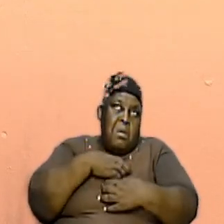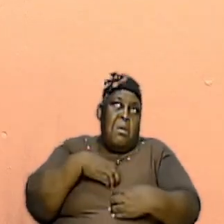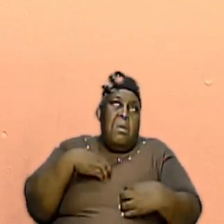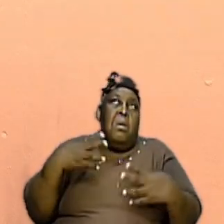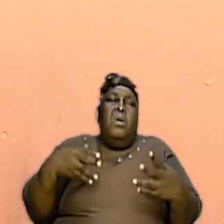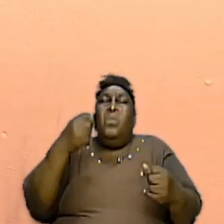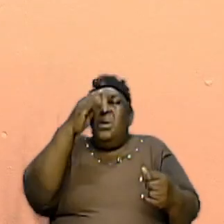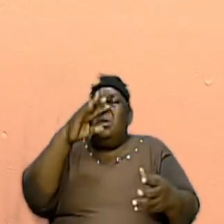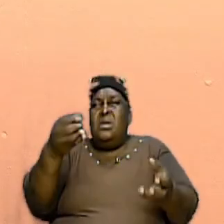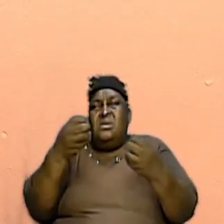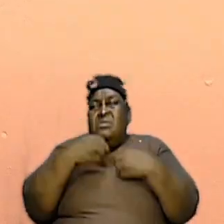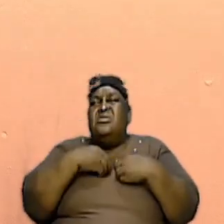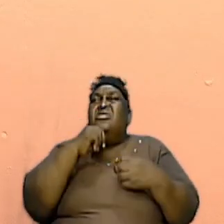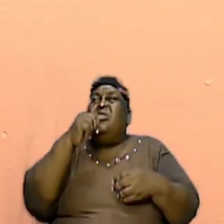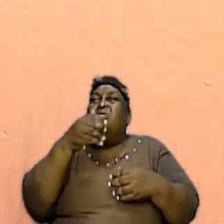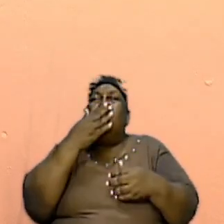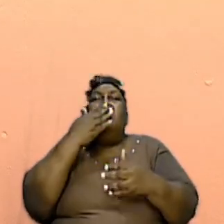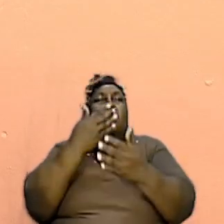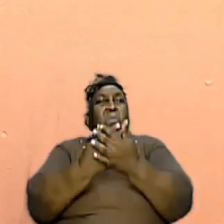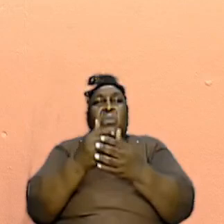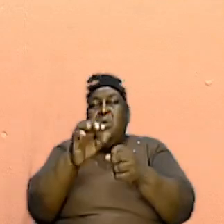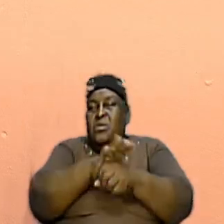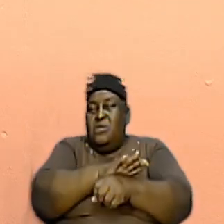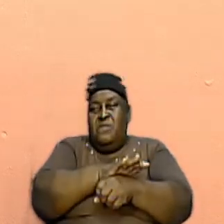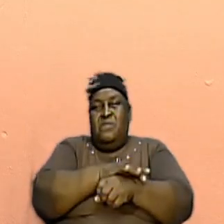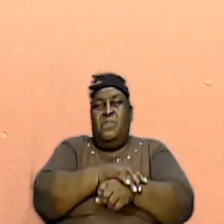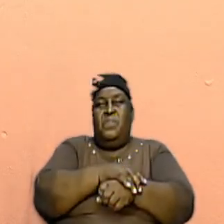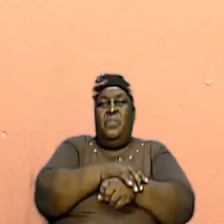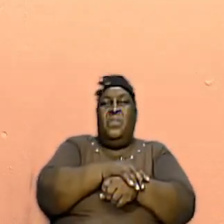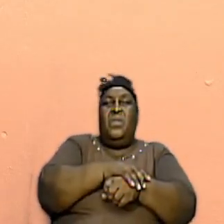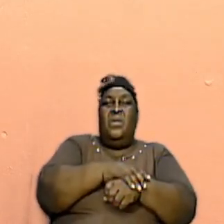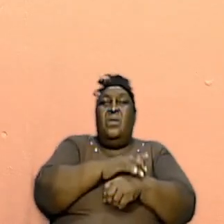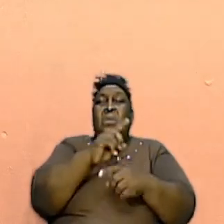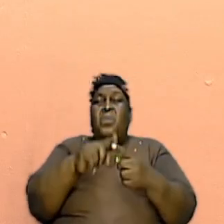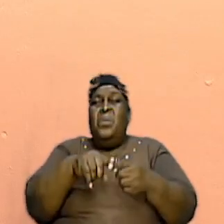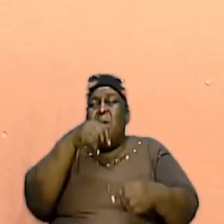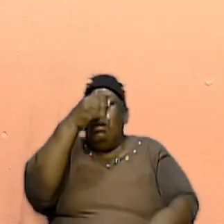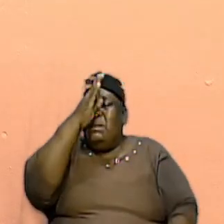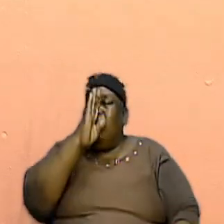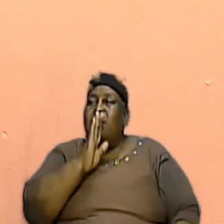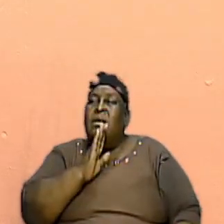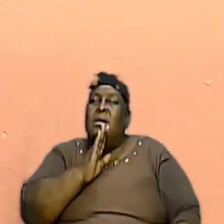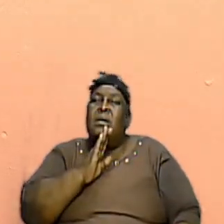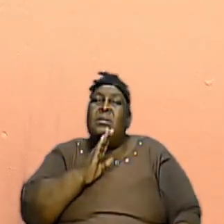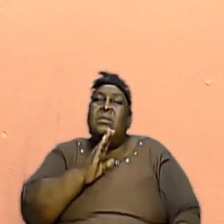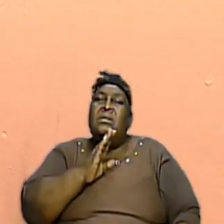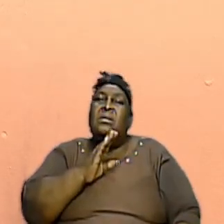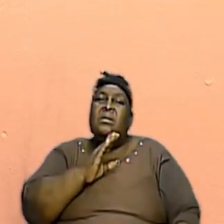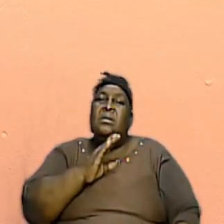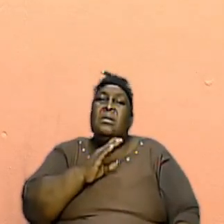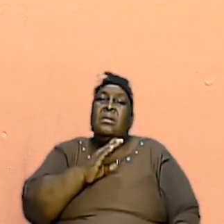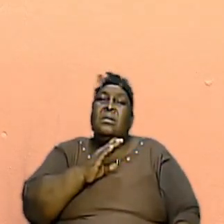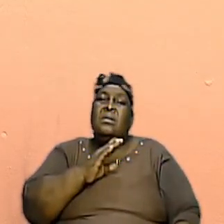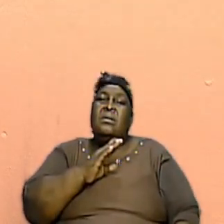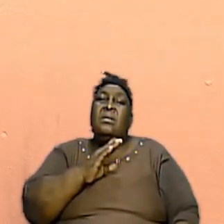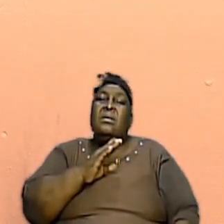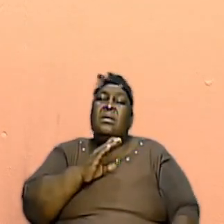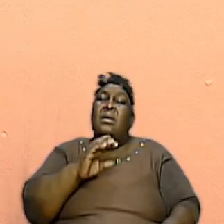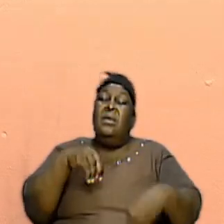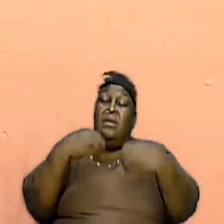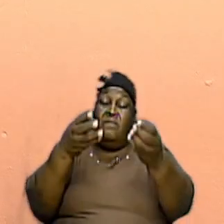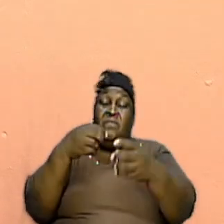Good Enough Let Me Tell You Something You See When God Sends To Us What We Need